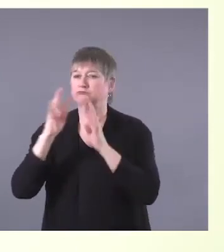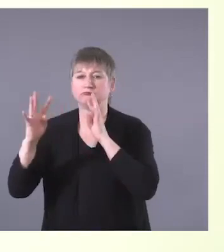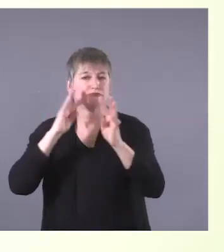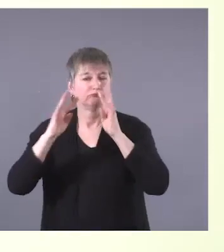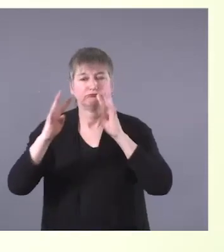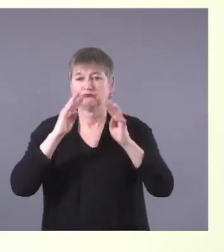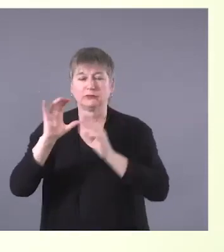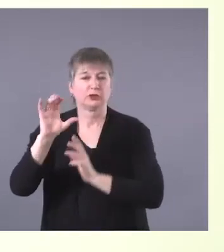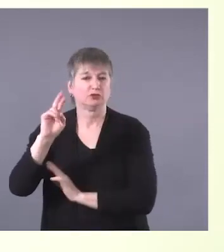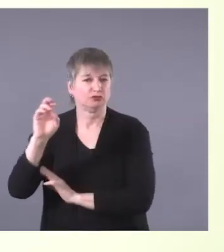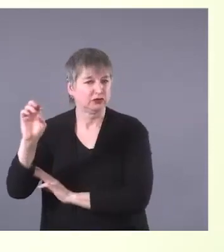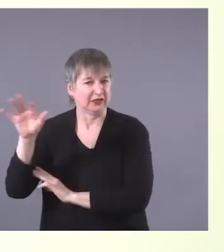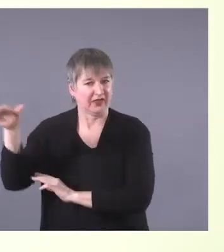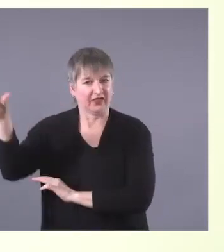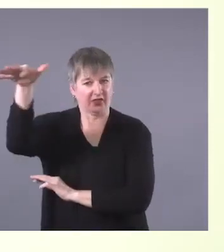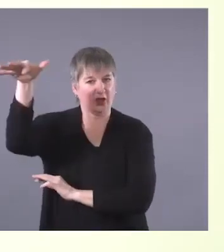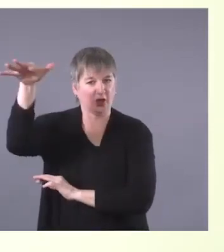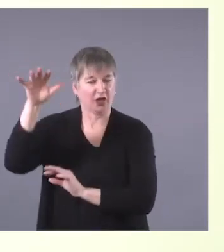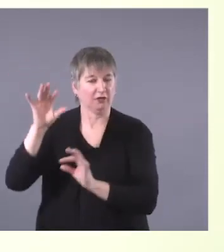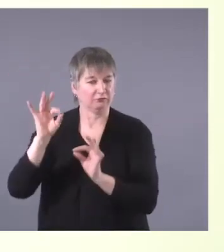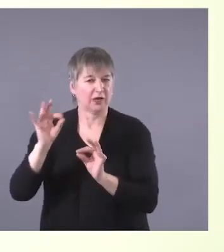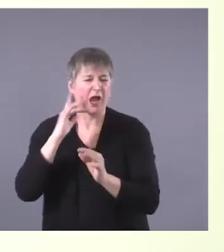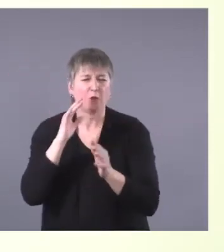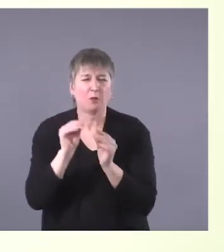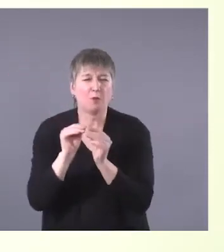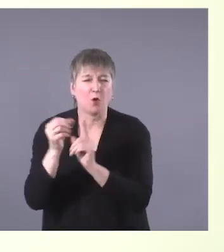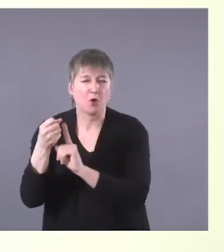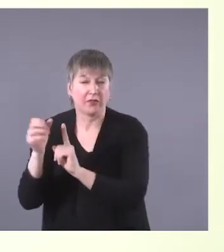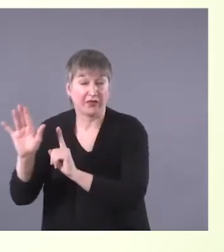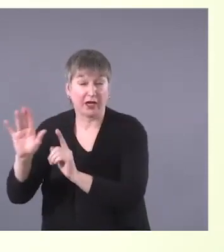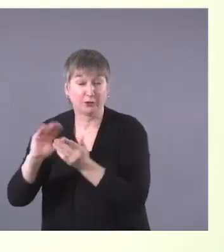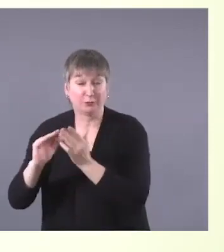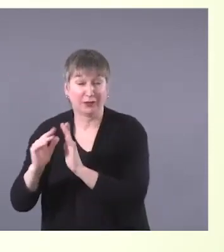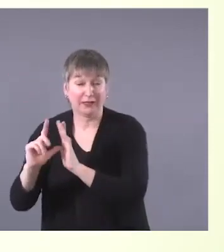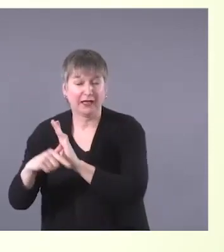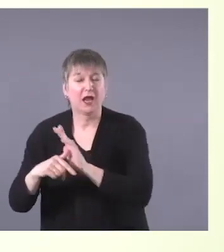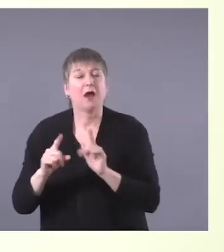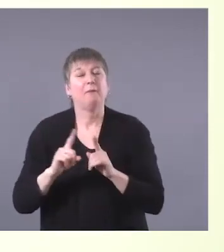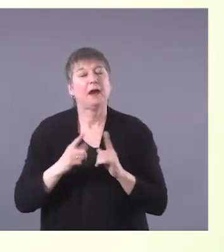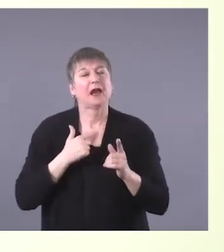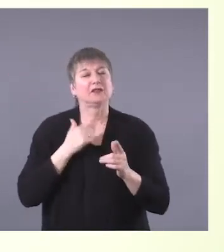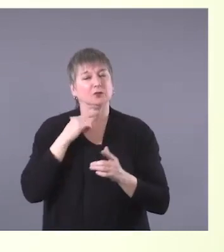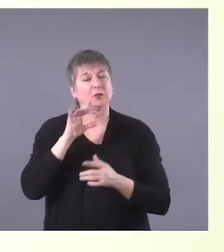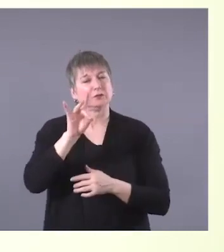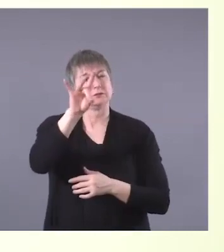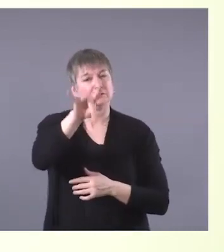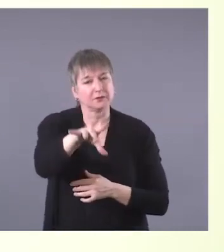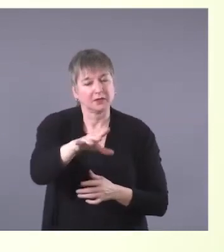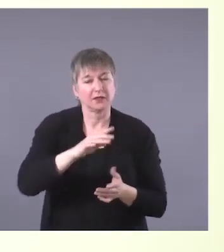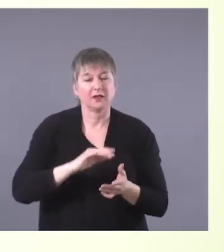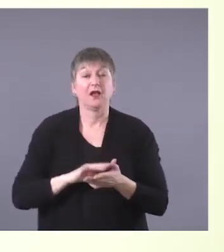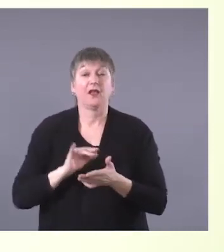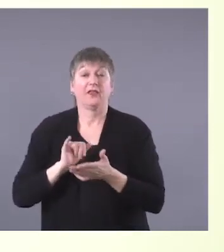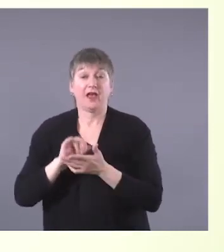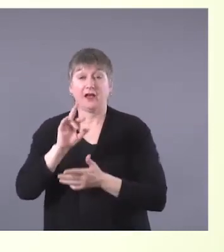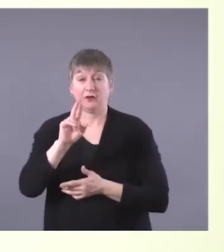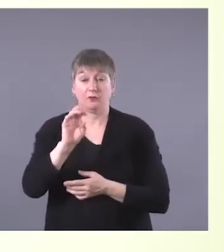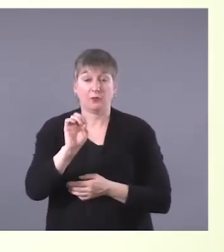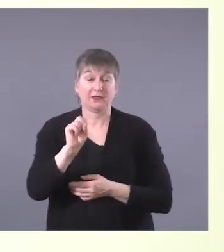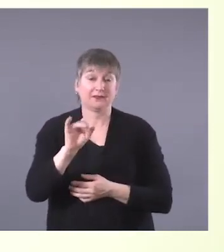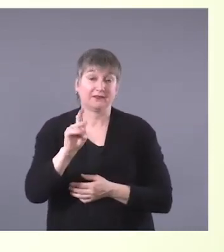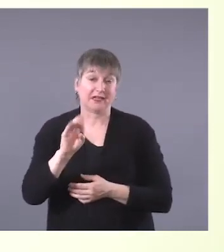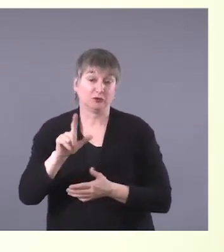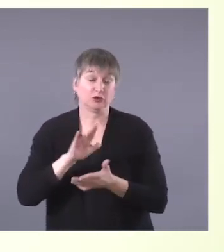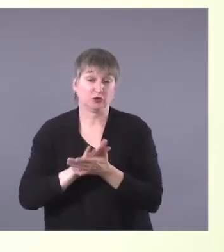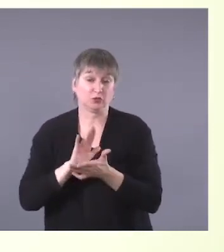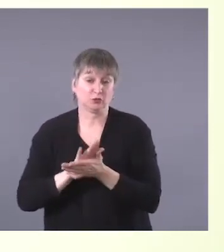that community later. But I just wanted to to note the effects of residential school and how that had a